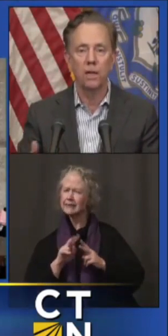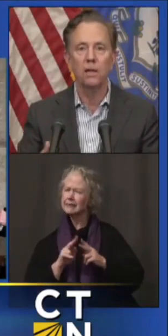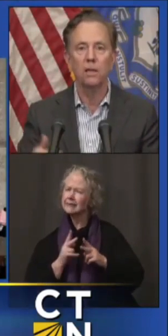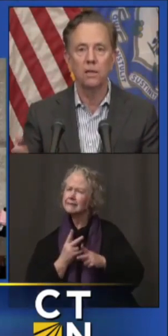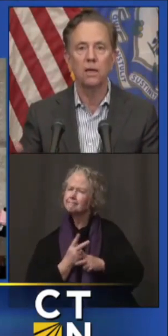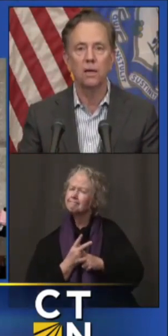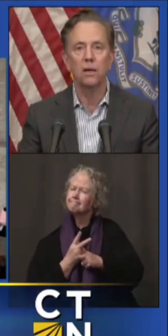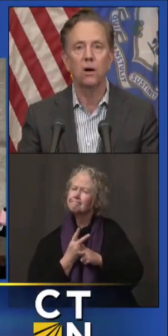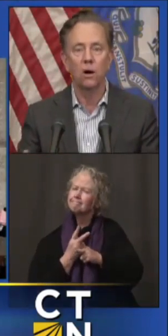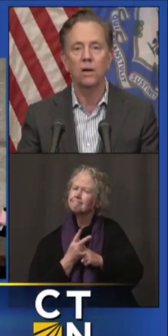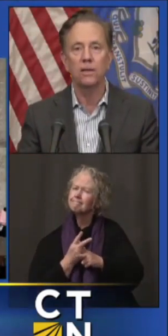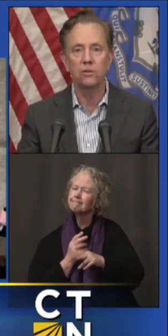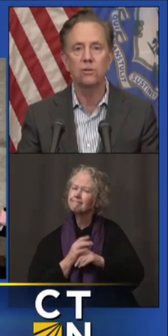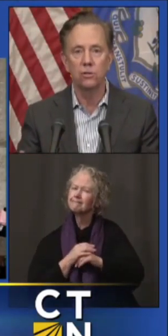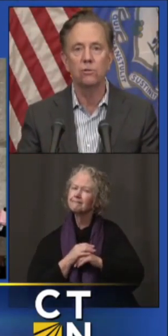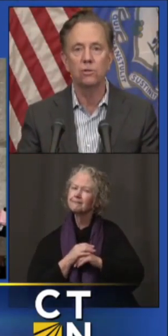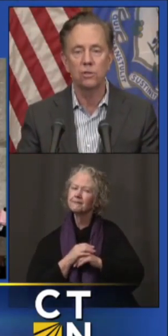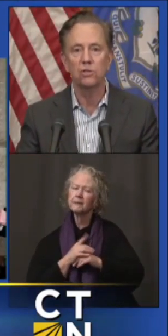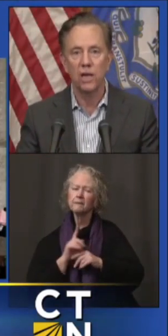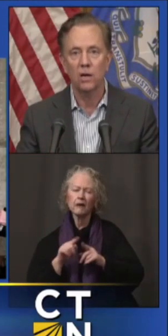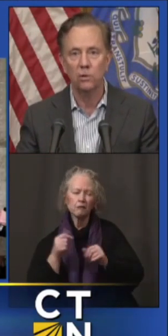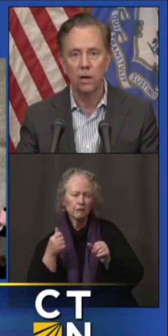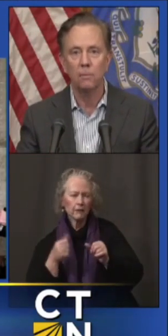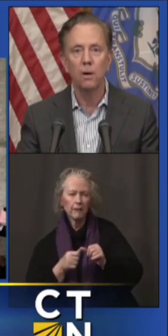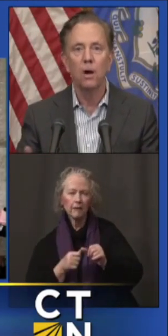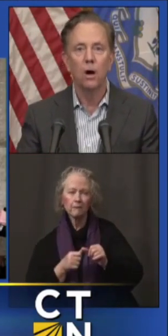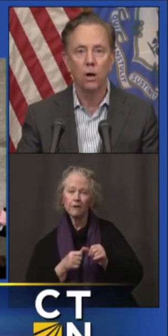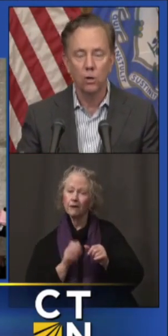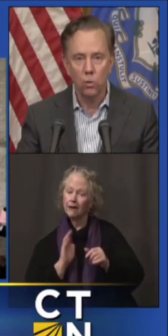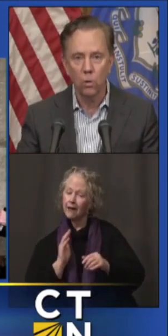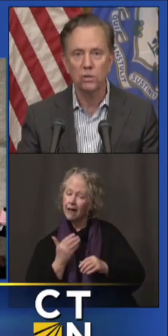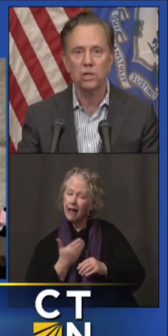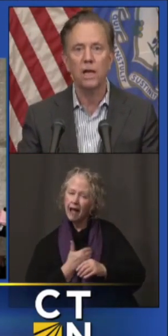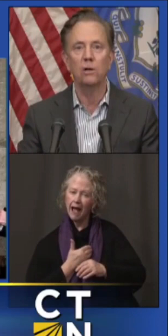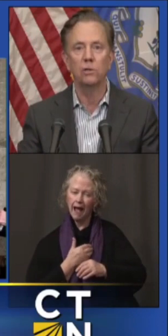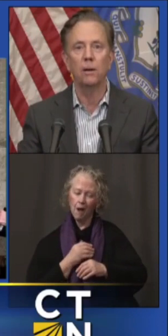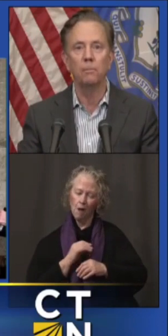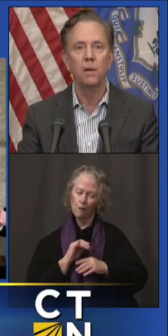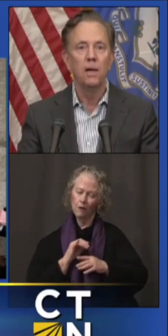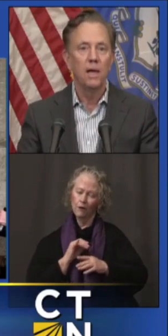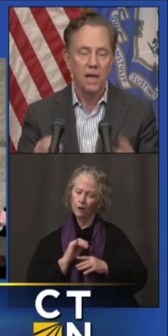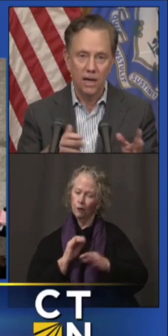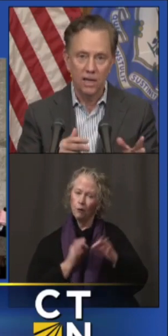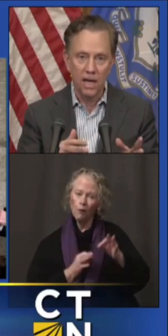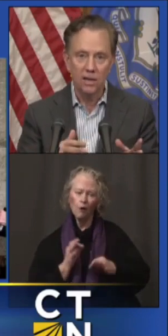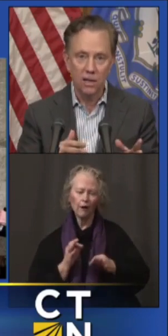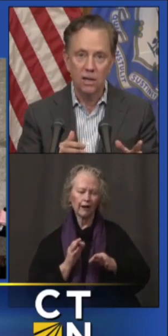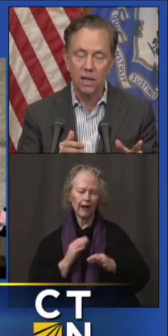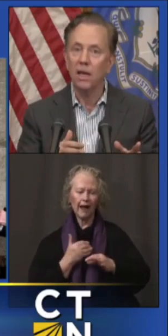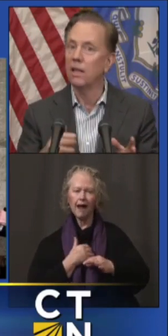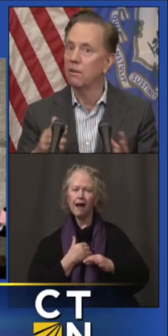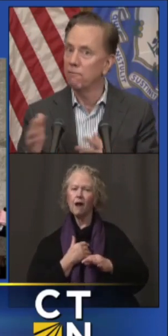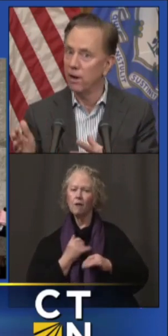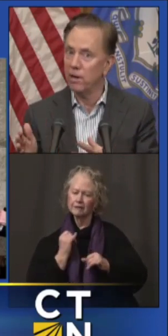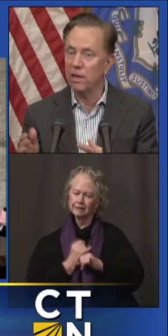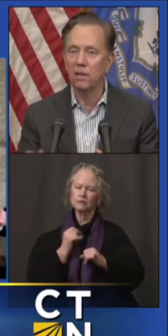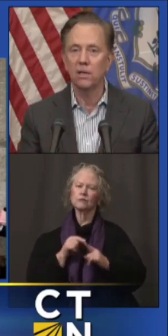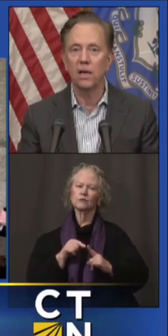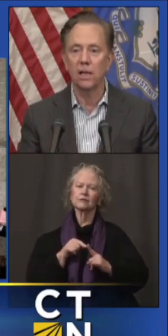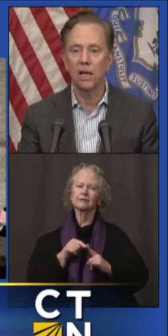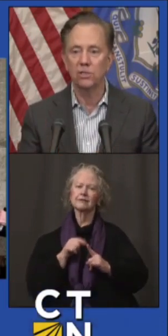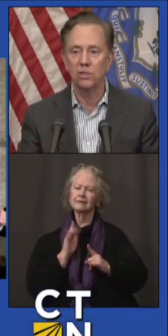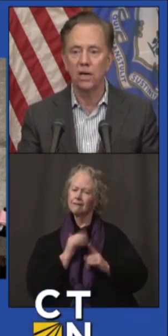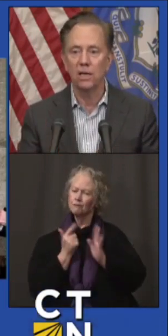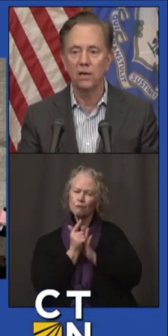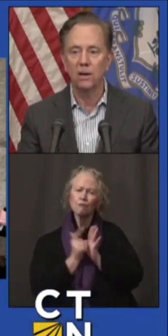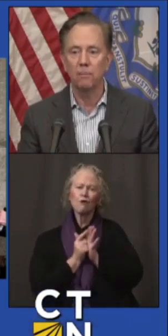to remind you at the end of the day, our institutions held up. Our courts held up. And at the end of the day, at the very end